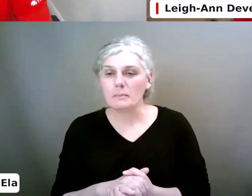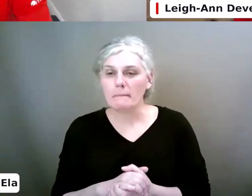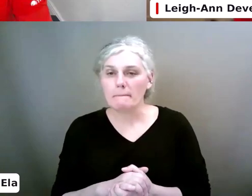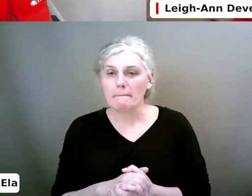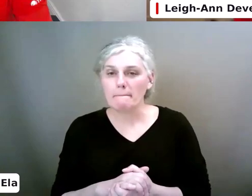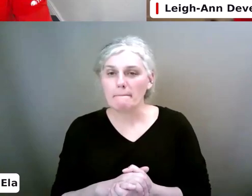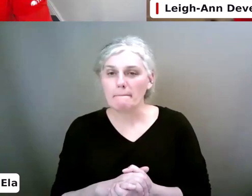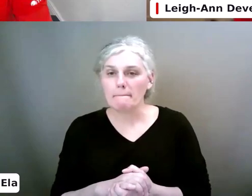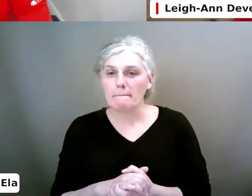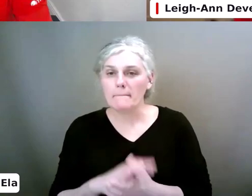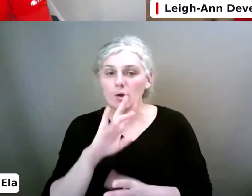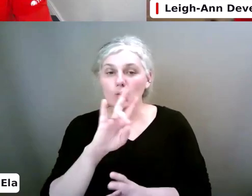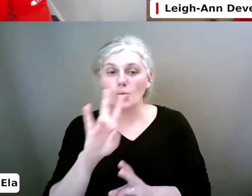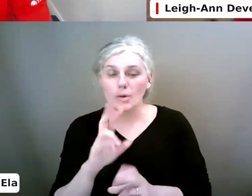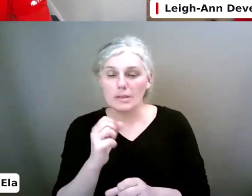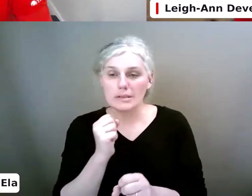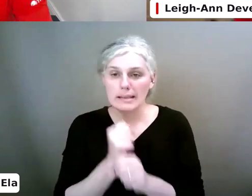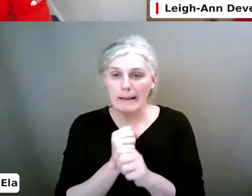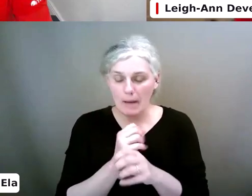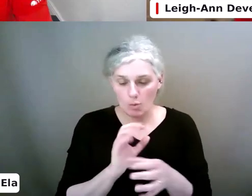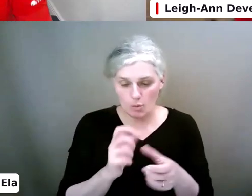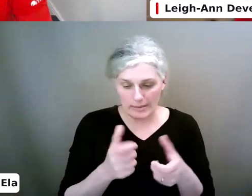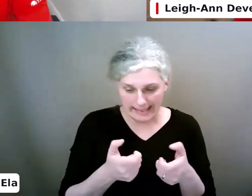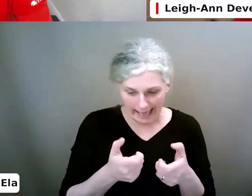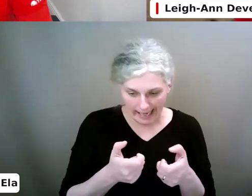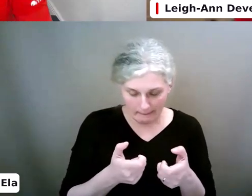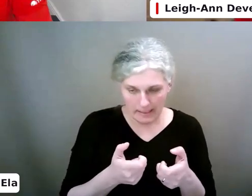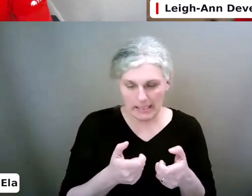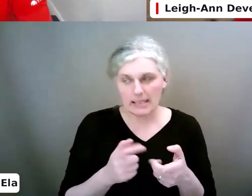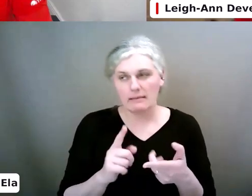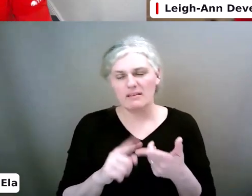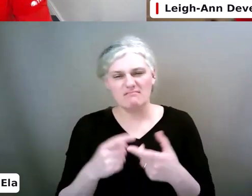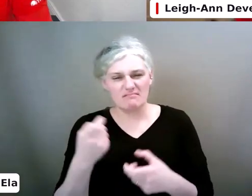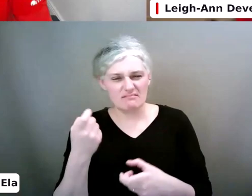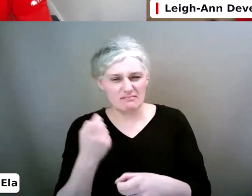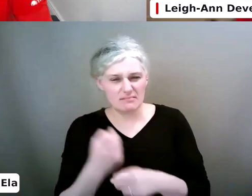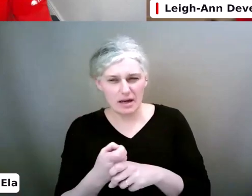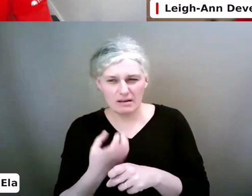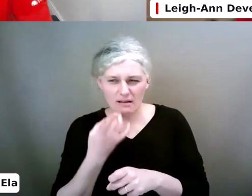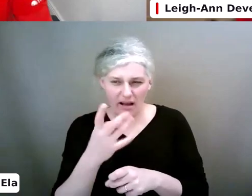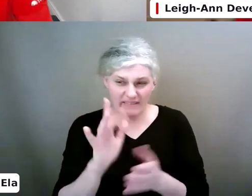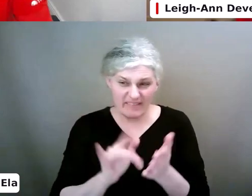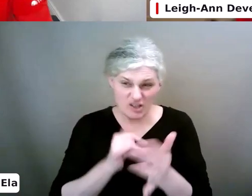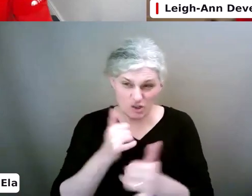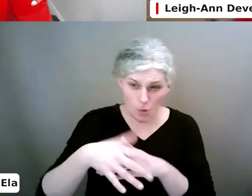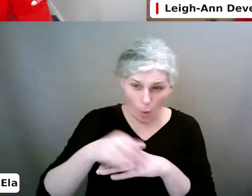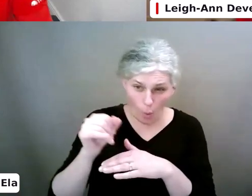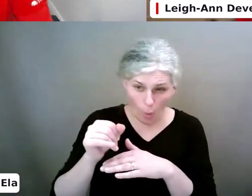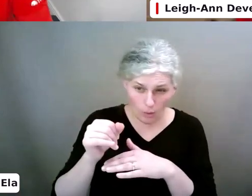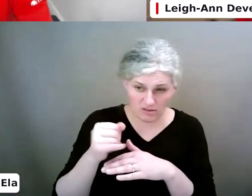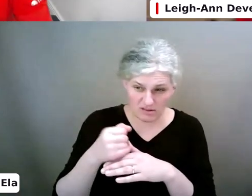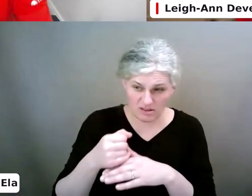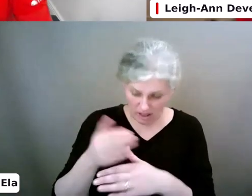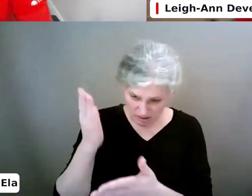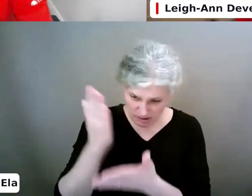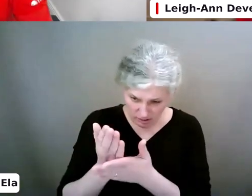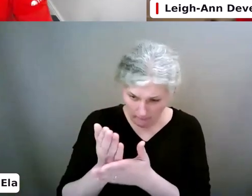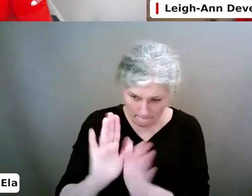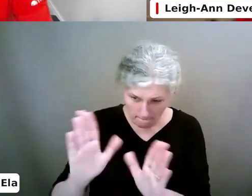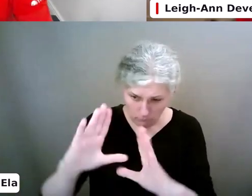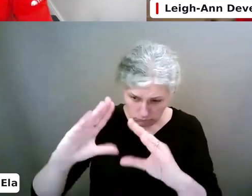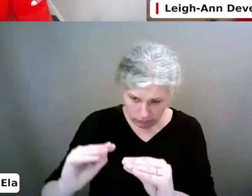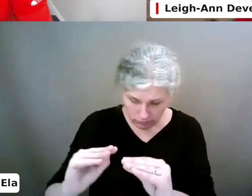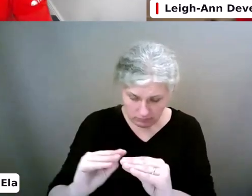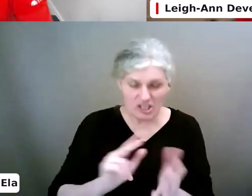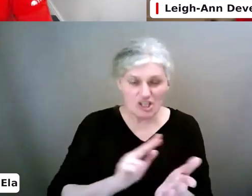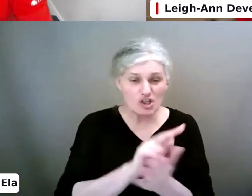Okay, question here about gaming. And it's very hard to ask a 15-year-old to get off. And then a 13-year-old